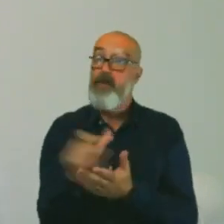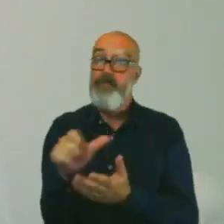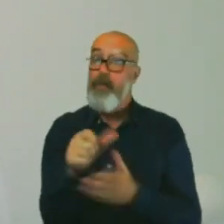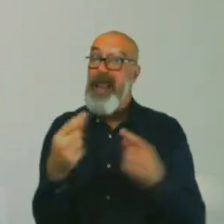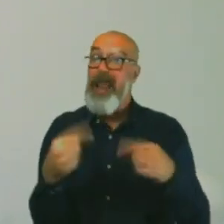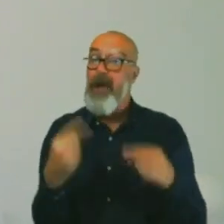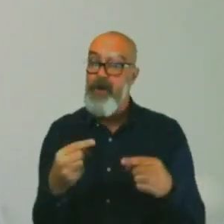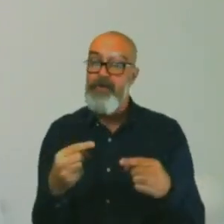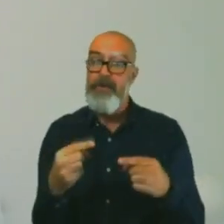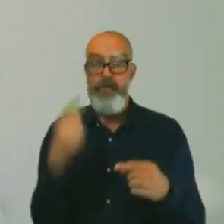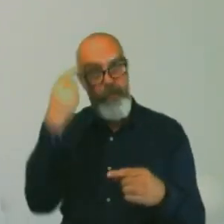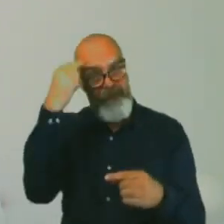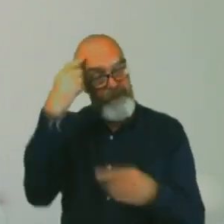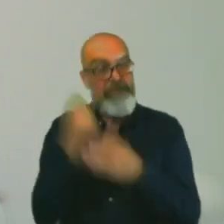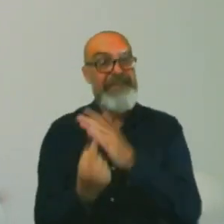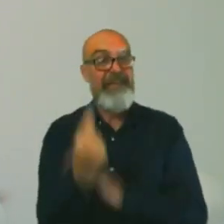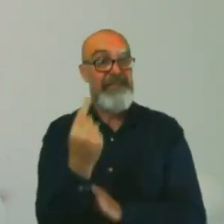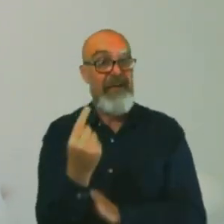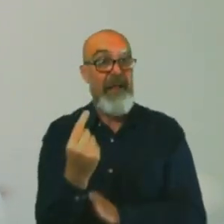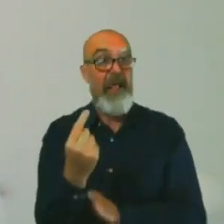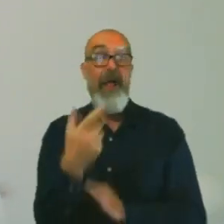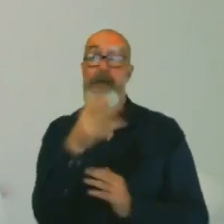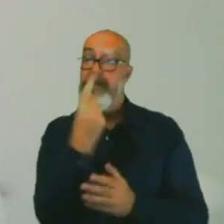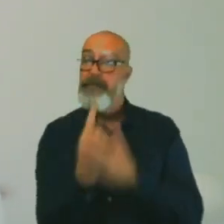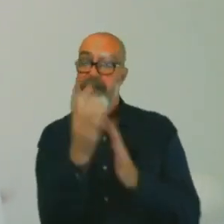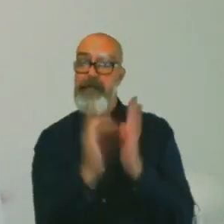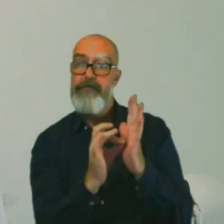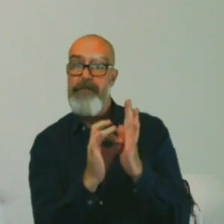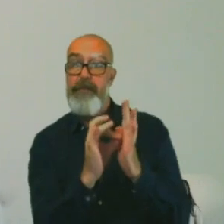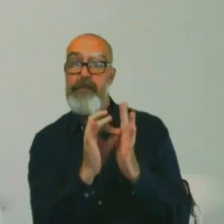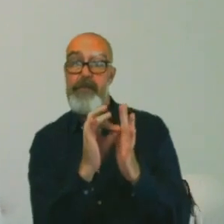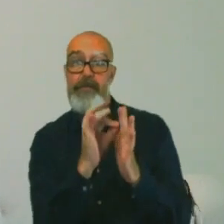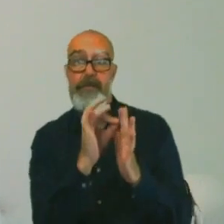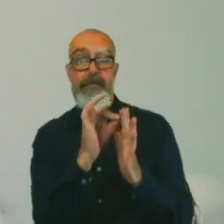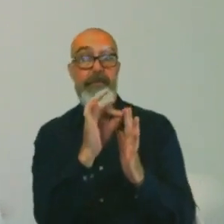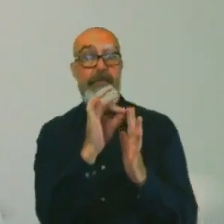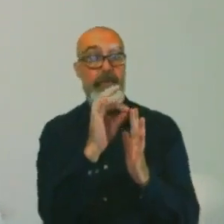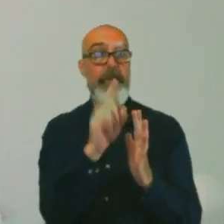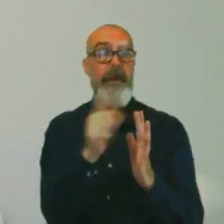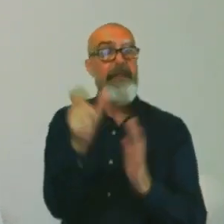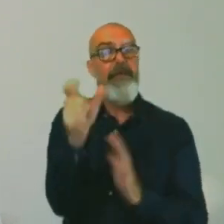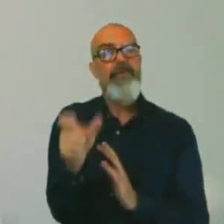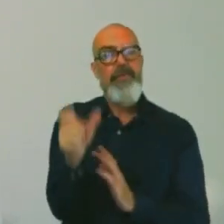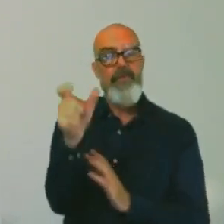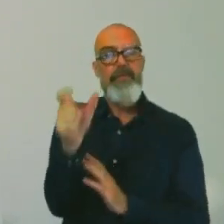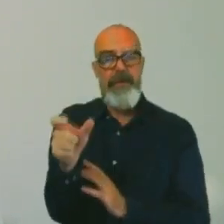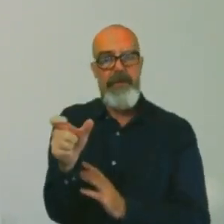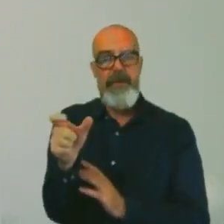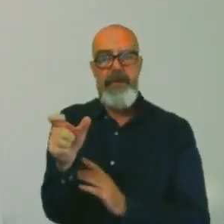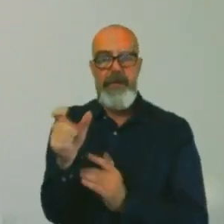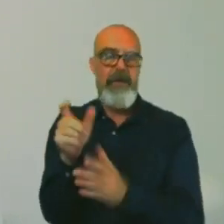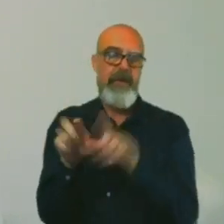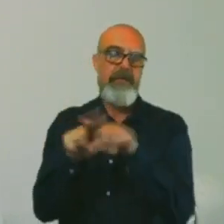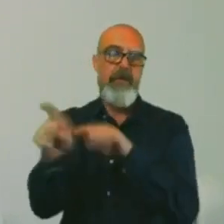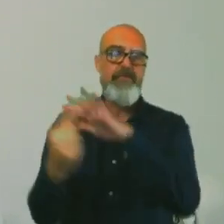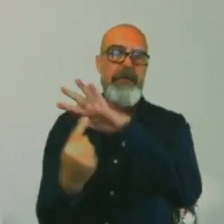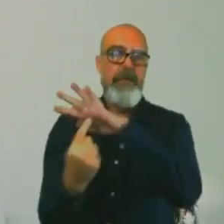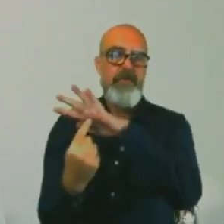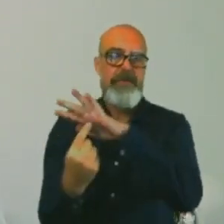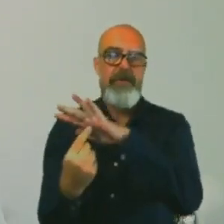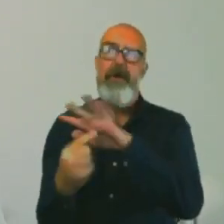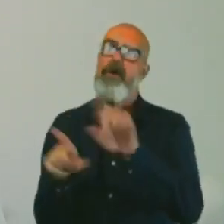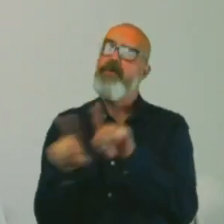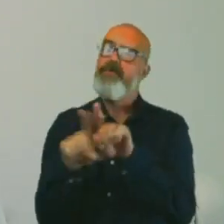are getting better and better, but I think the human is really important. The person that needs to use the algorithm to make the decision